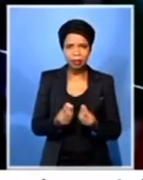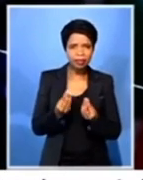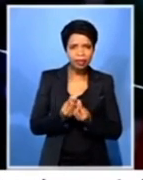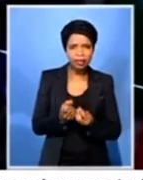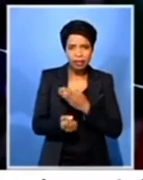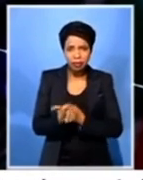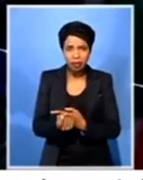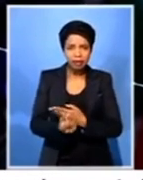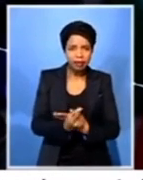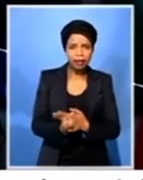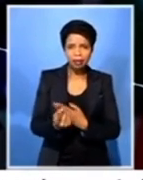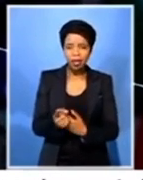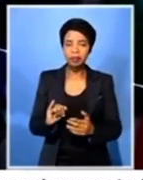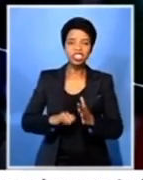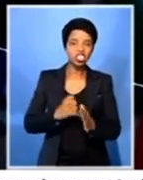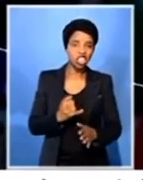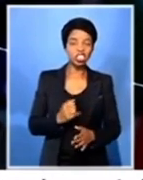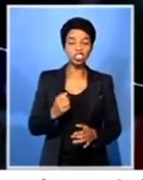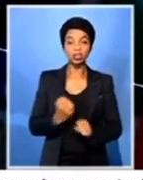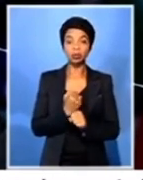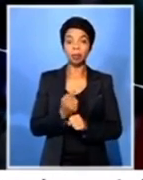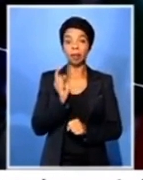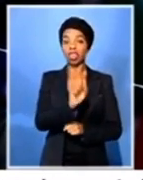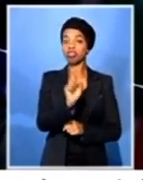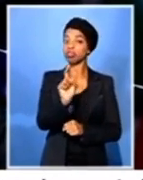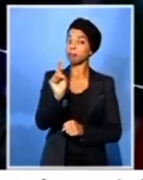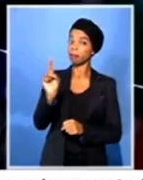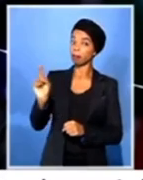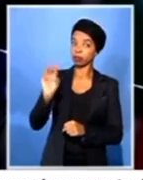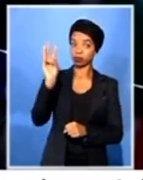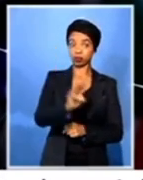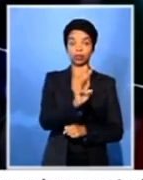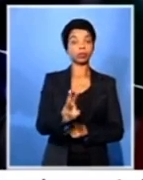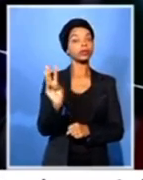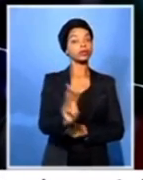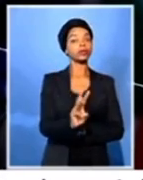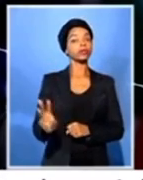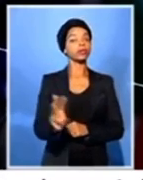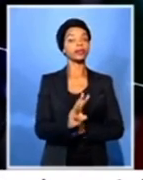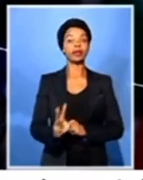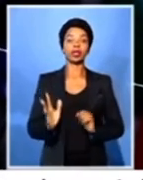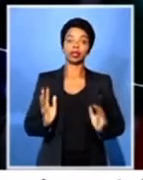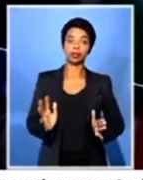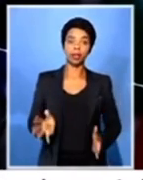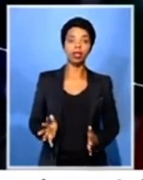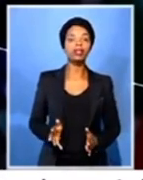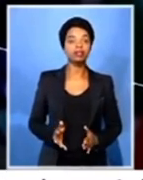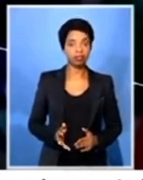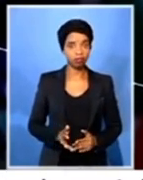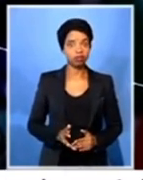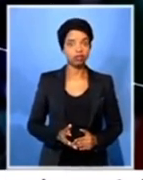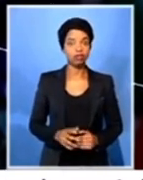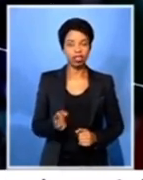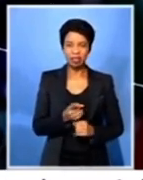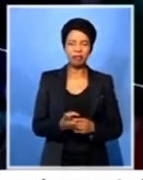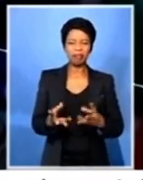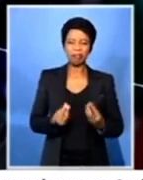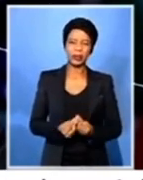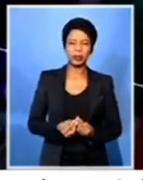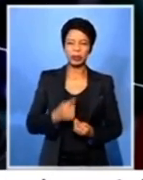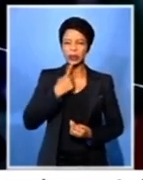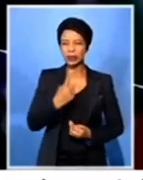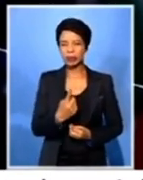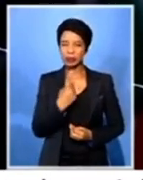just to make them aware. We mentioned these incidences, few incidences